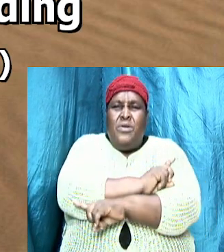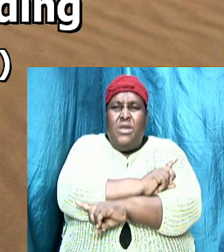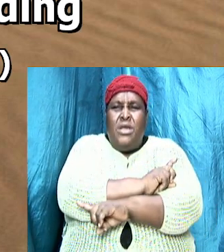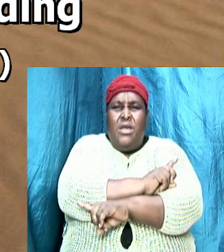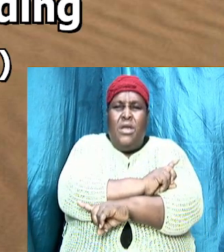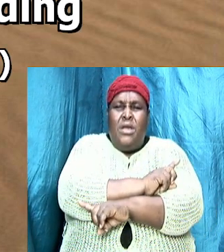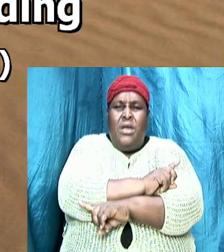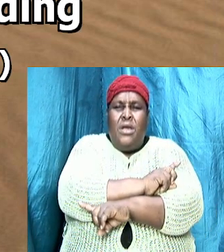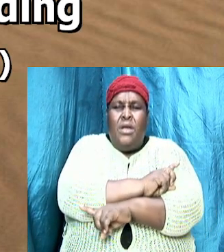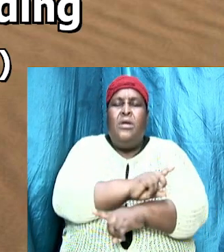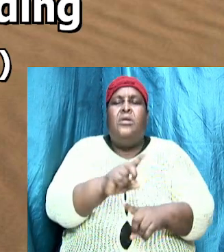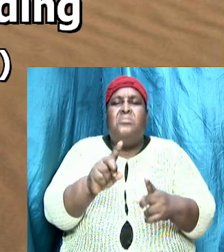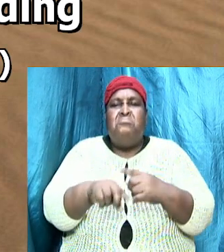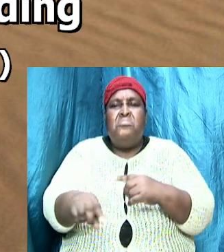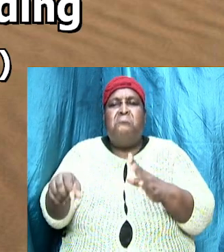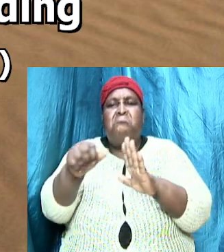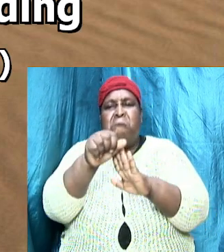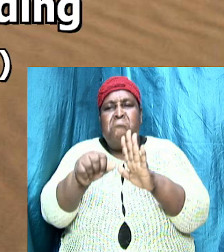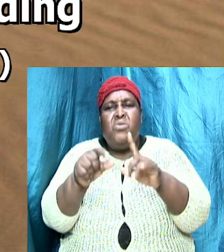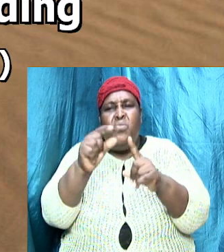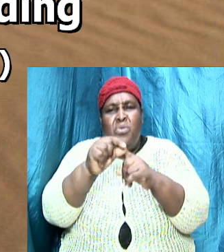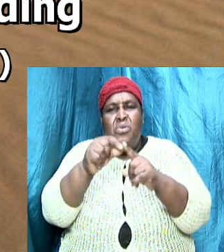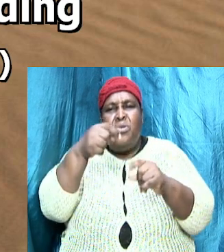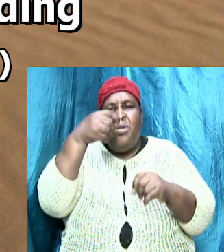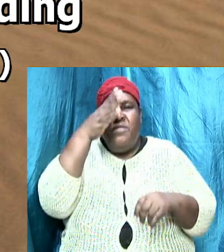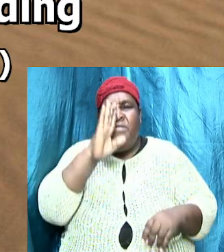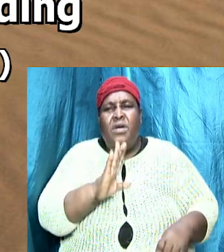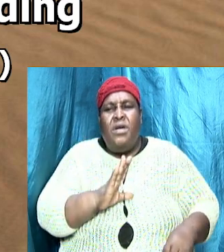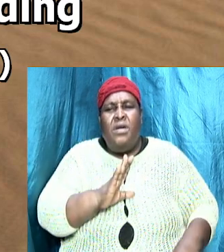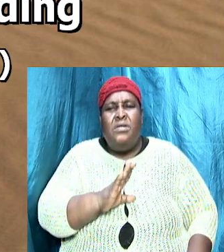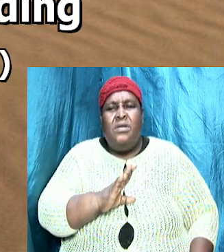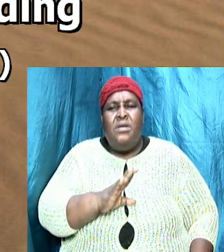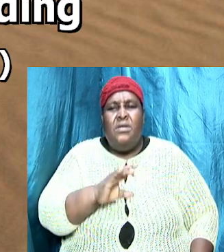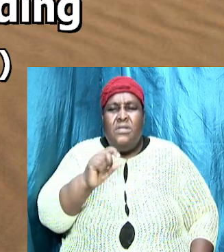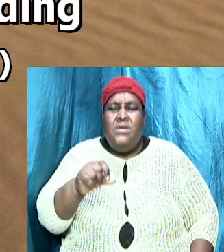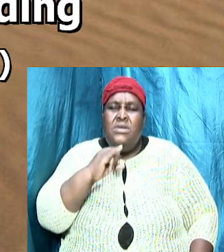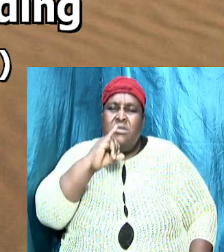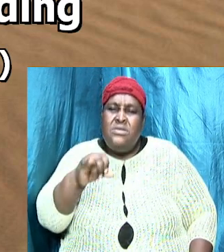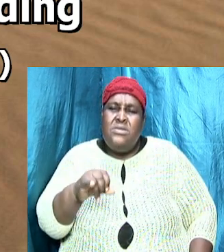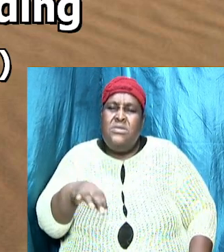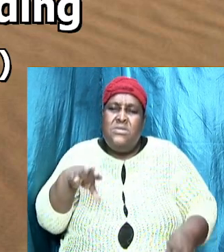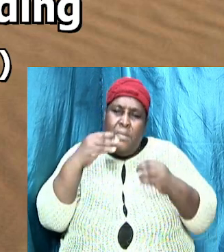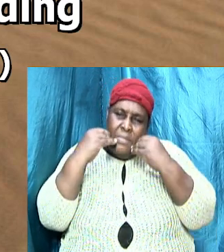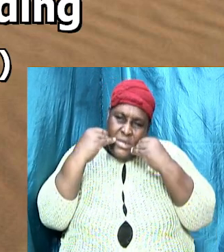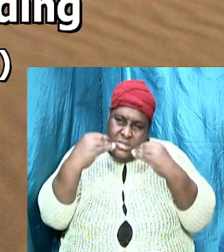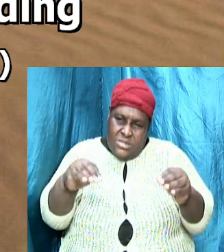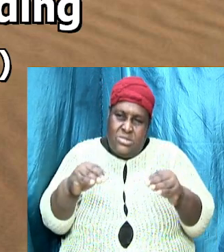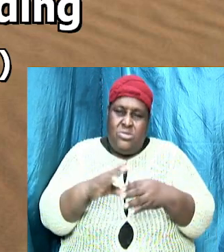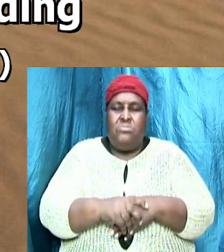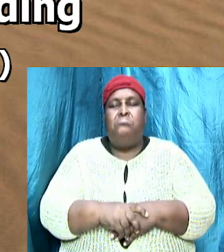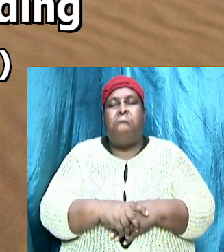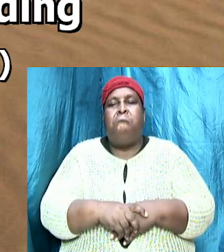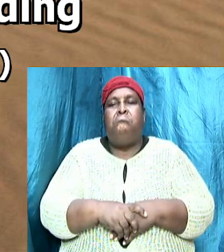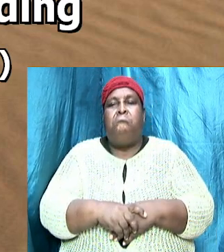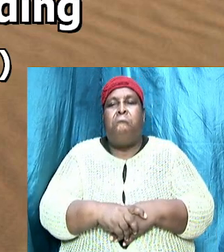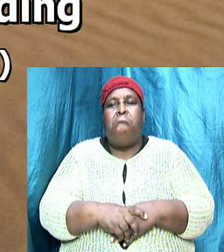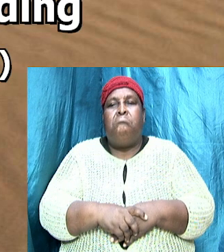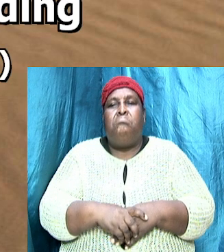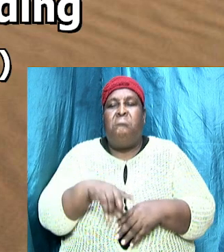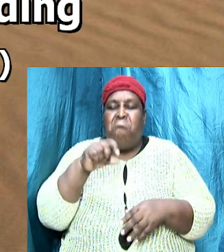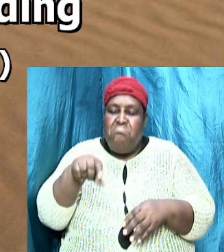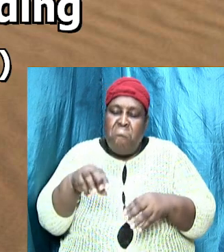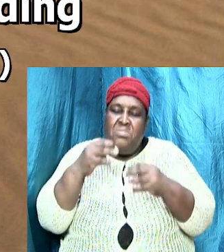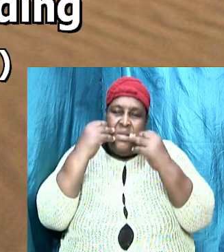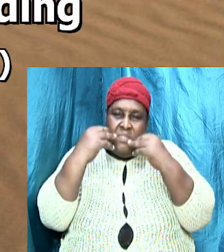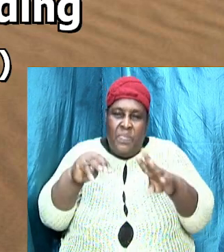hallelujah to the Scriptures. This is the message. This is the